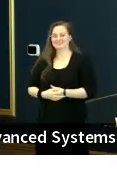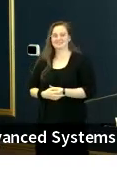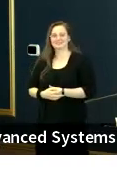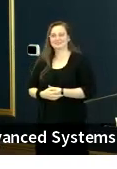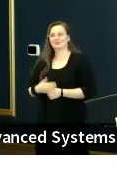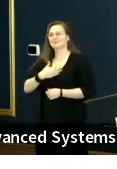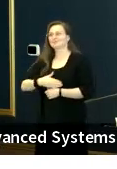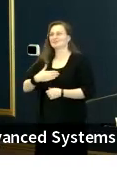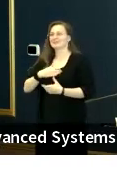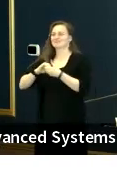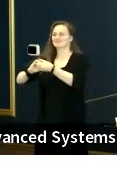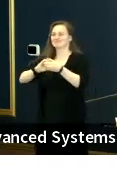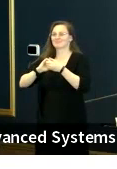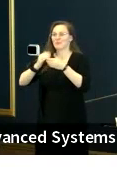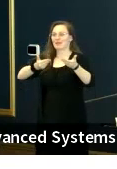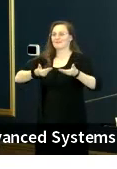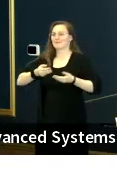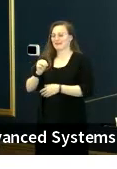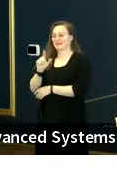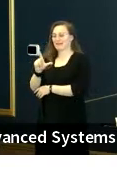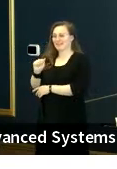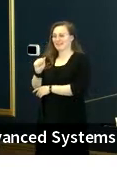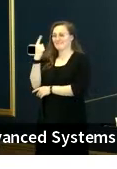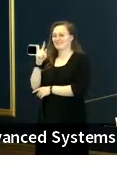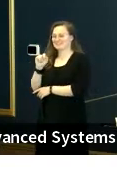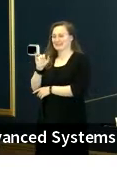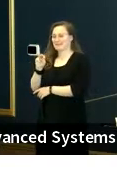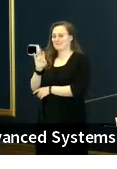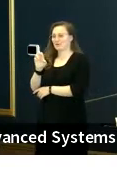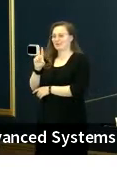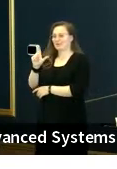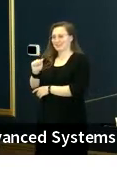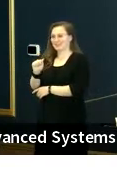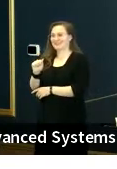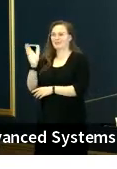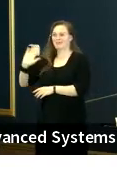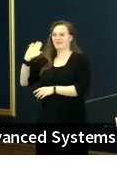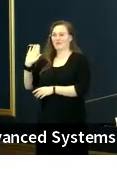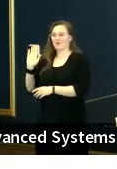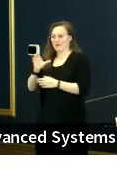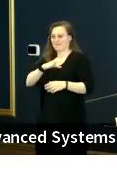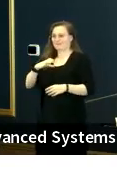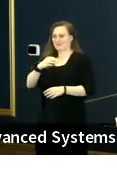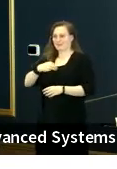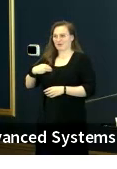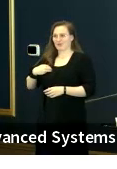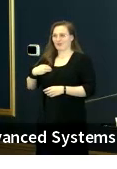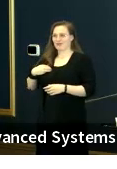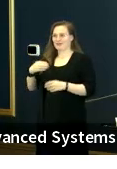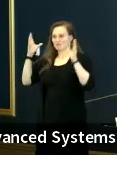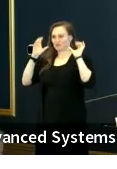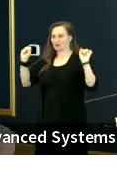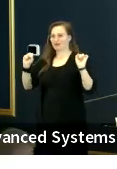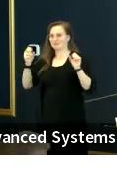join me in welcoming MLA for Timberley Prospect, former Cabinet Minister and Premier, the Honourable Ian